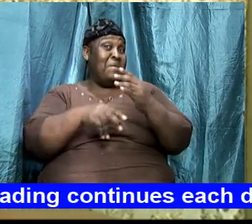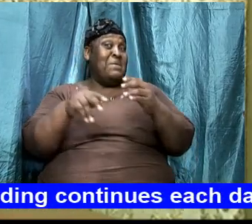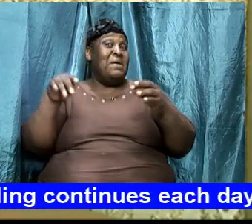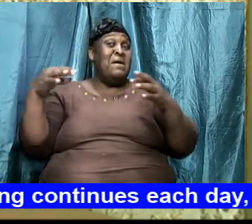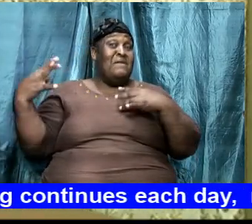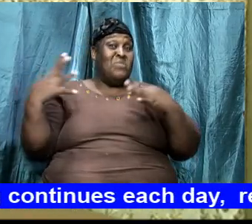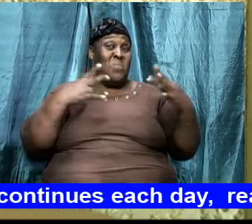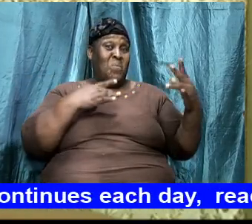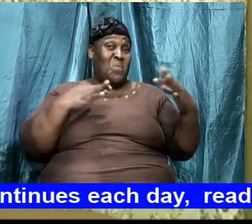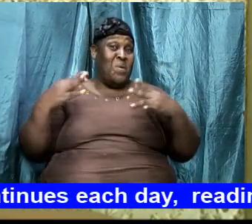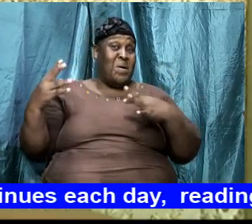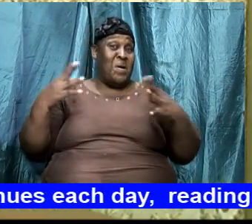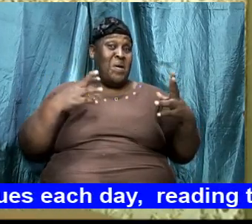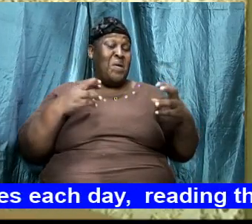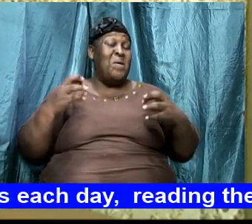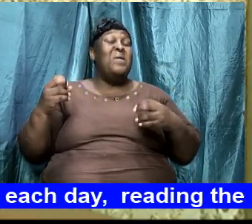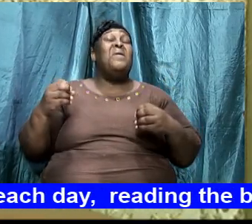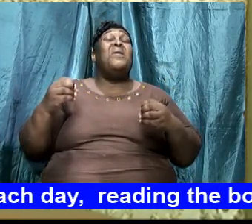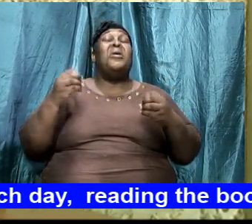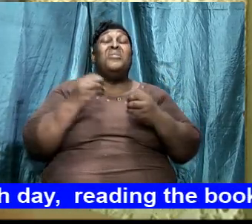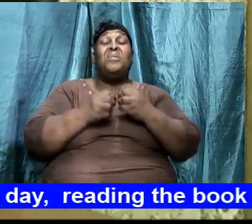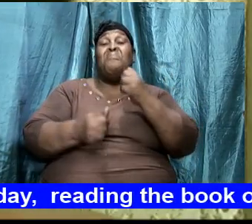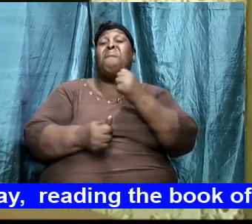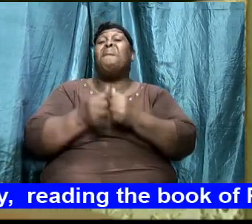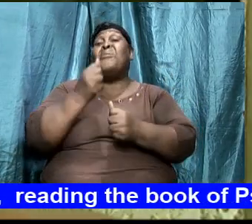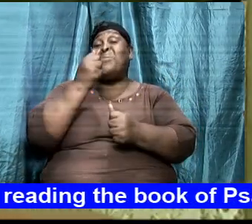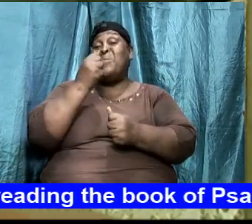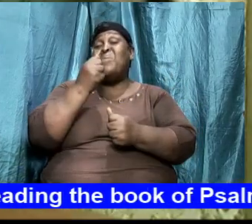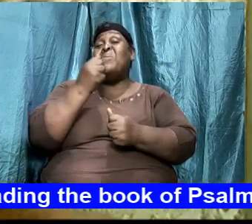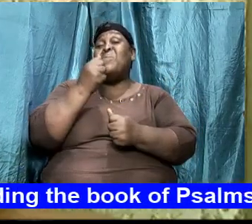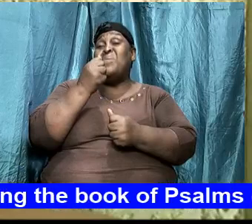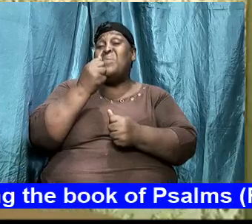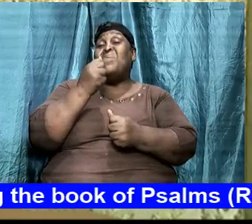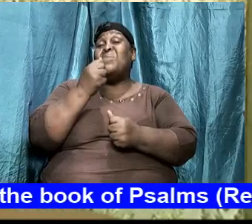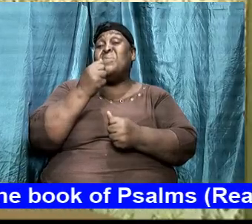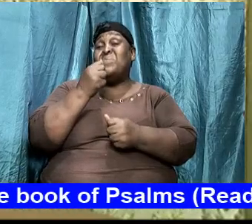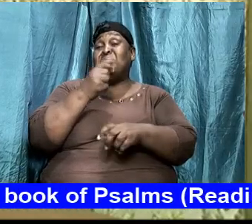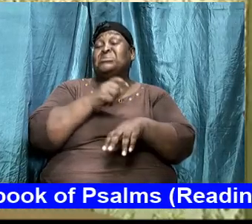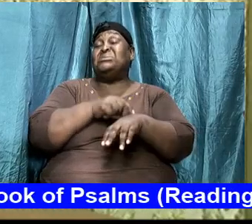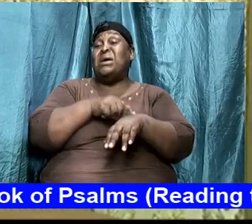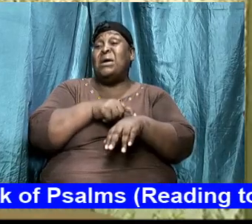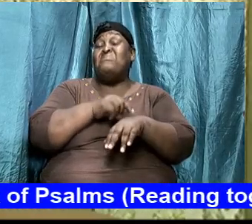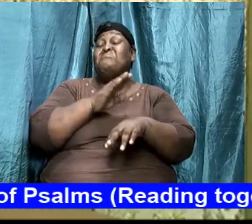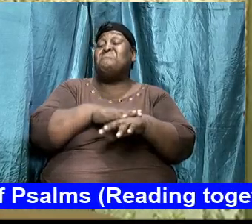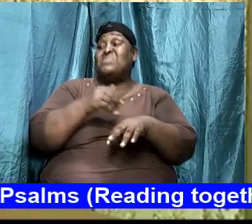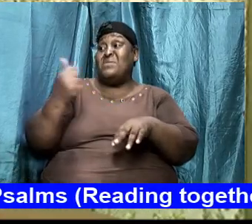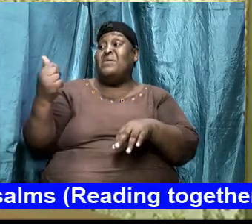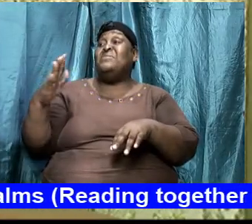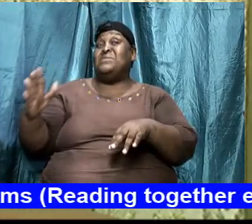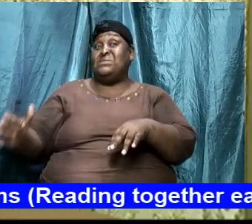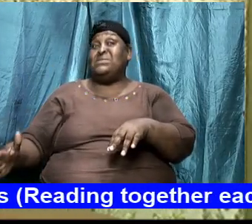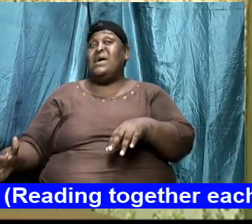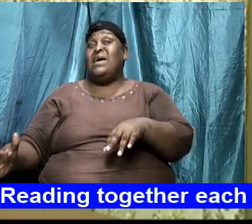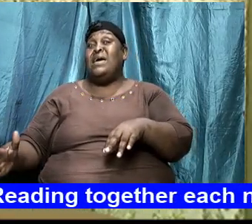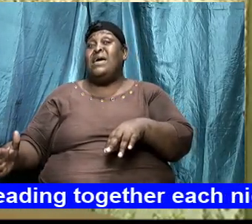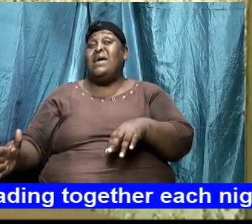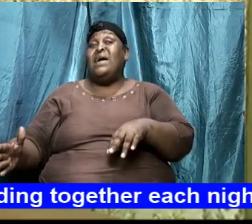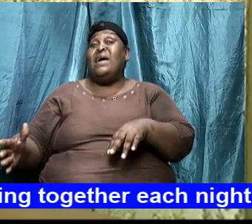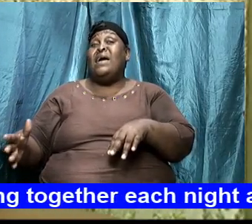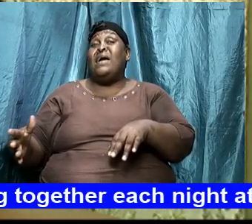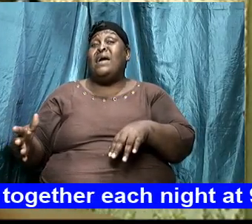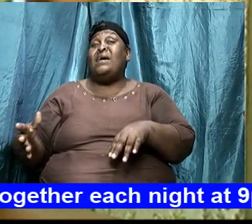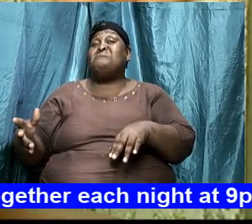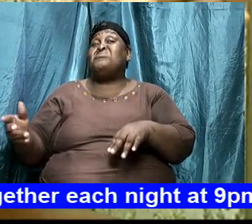the most focal point is on the other side and as much as possible I am going to